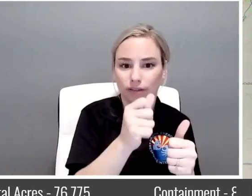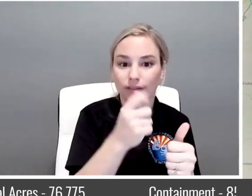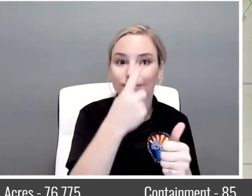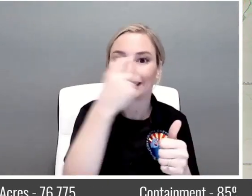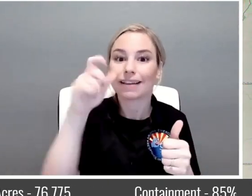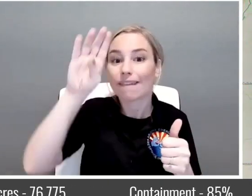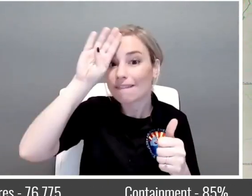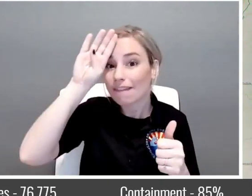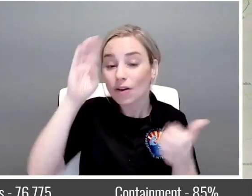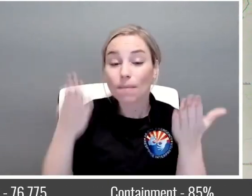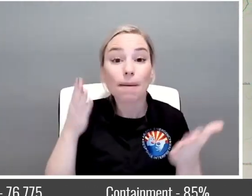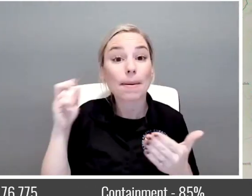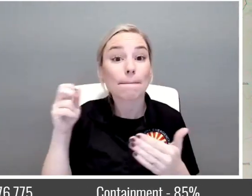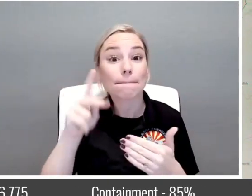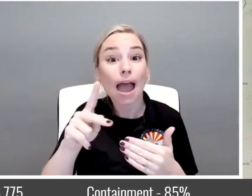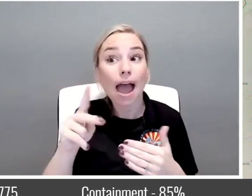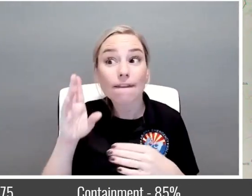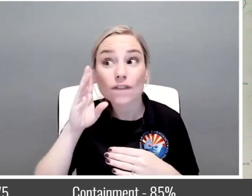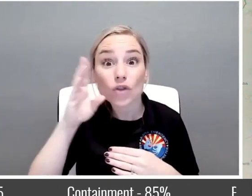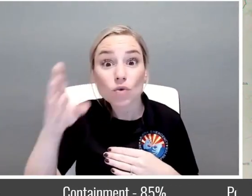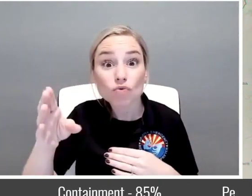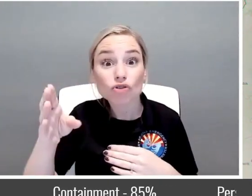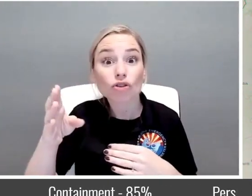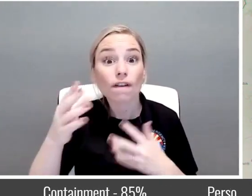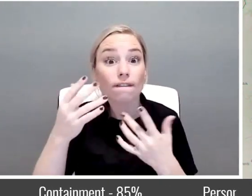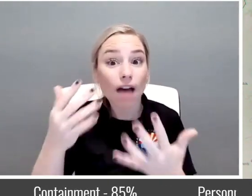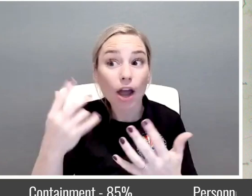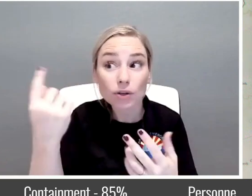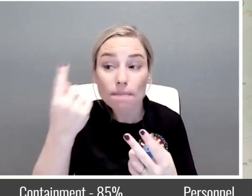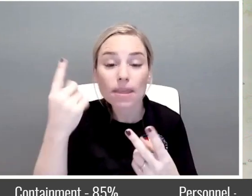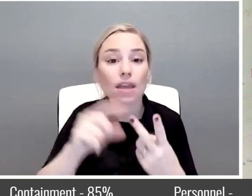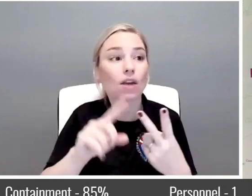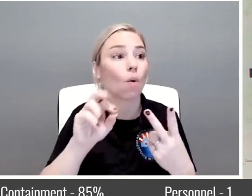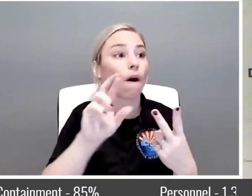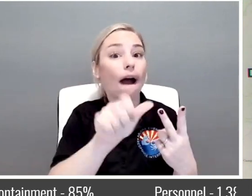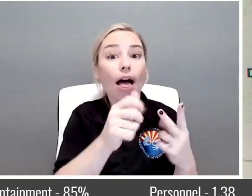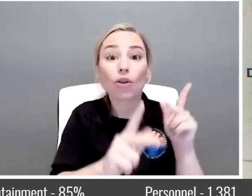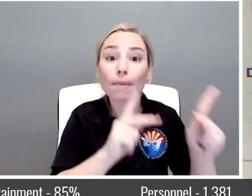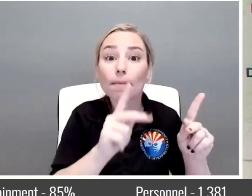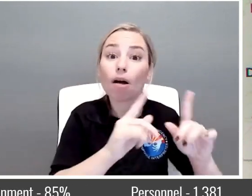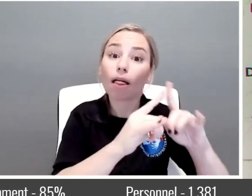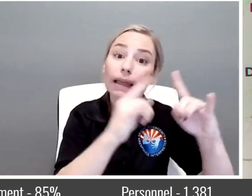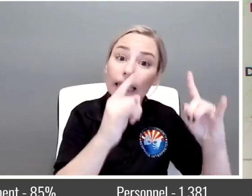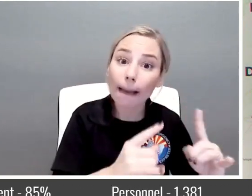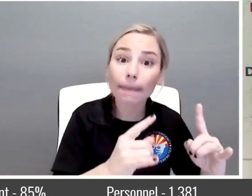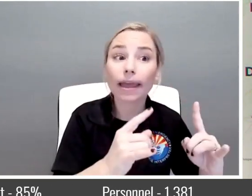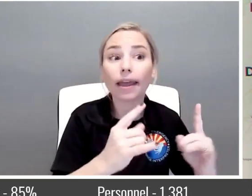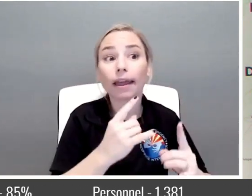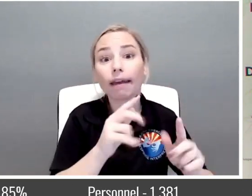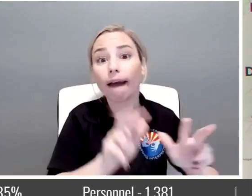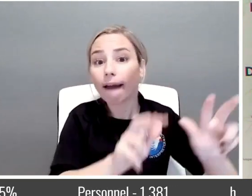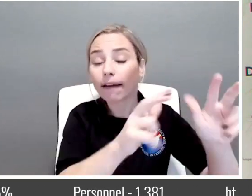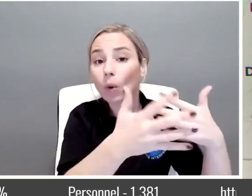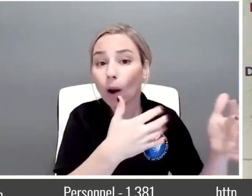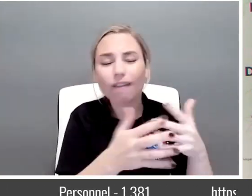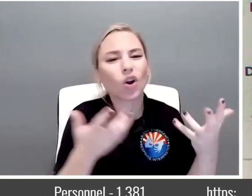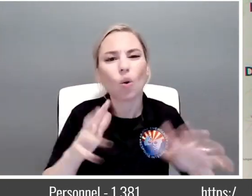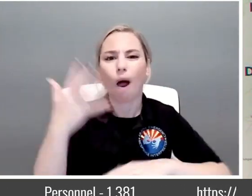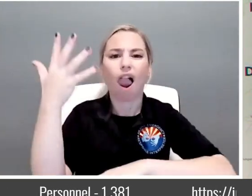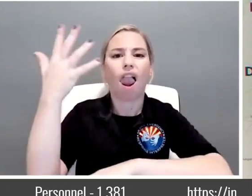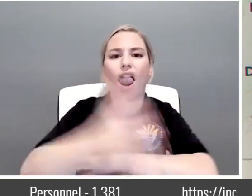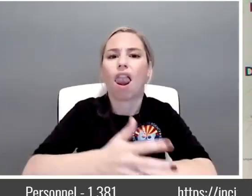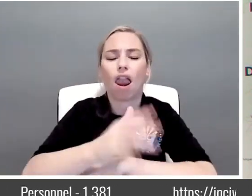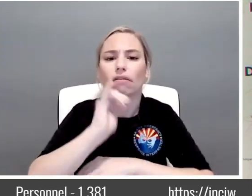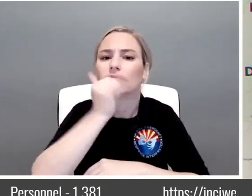back here on a fire in the future and as people use of the recreation facilities out there. So we are cutting some